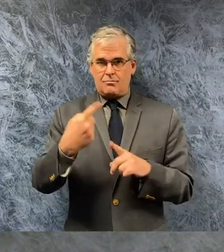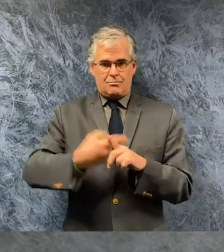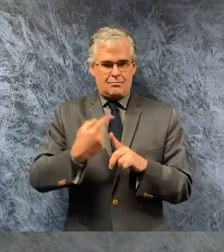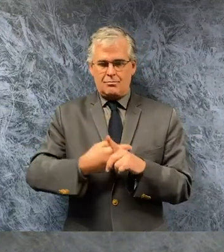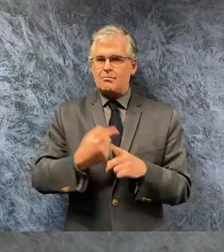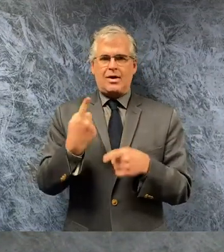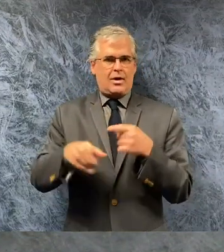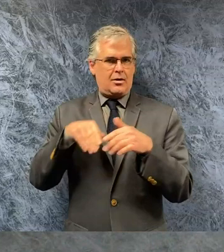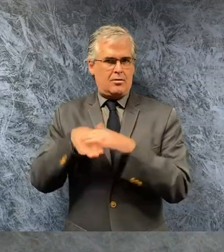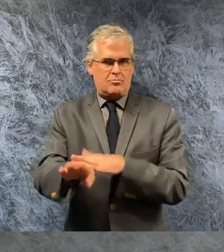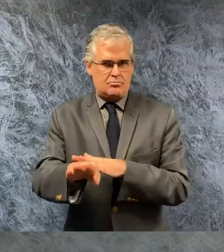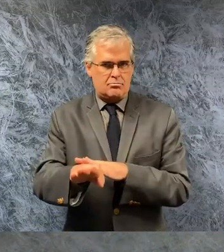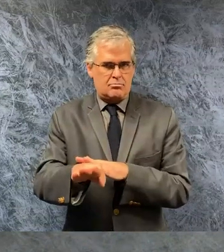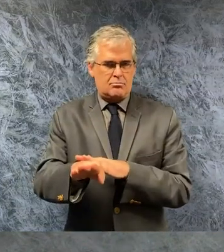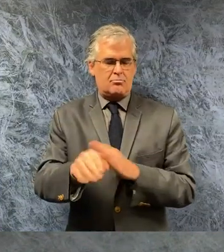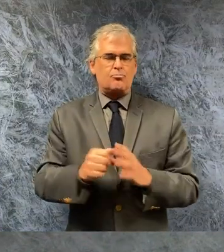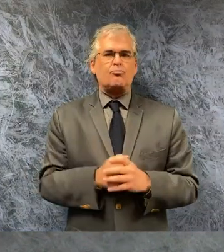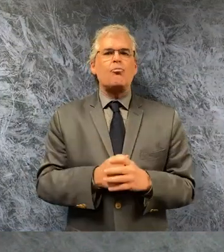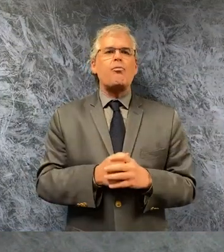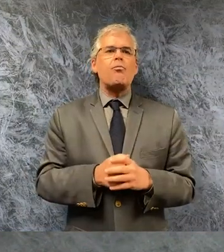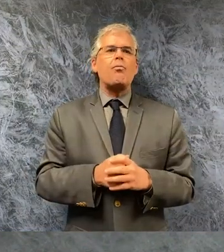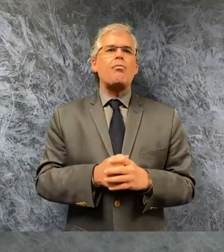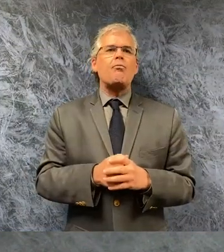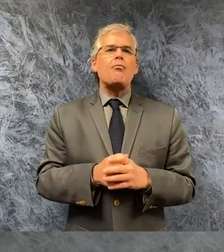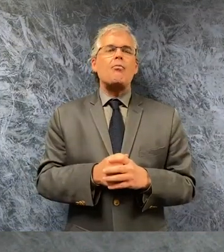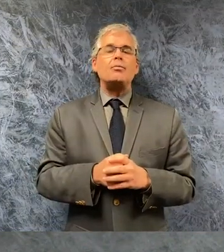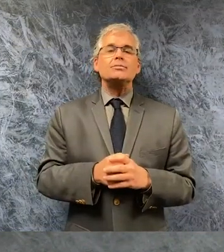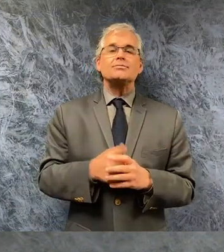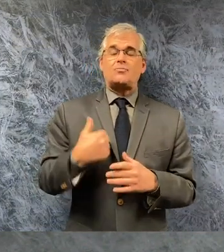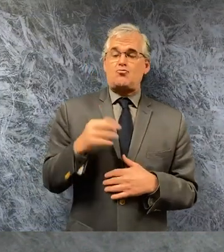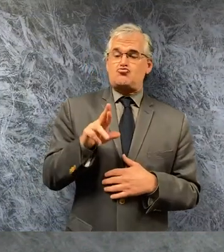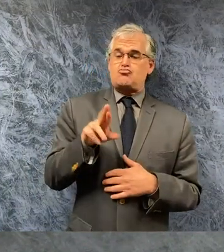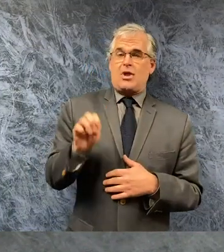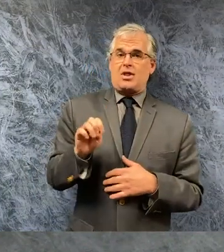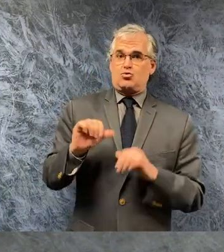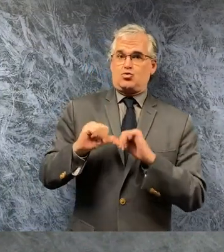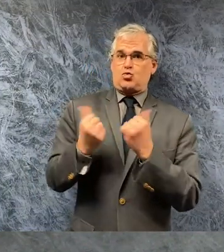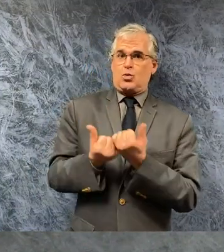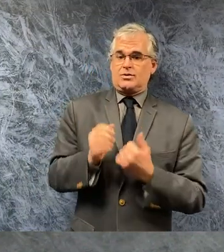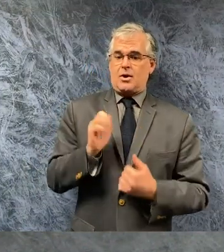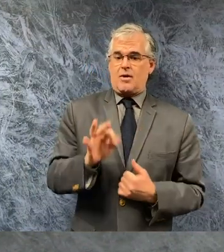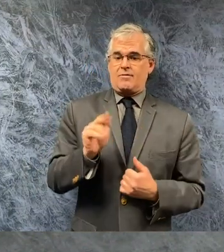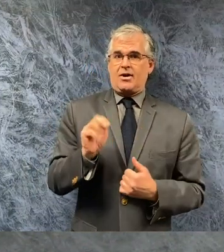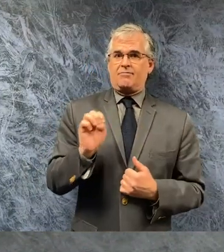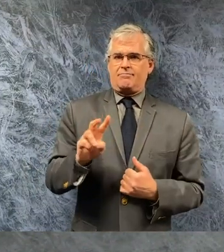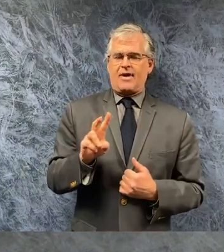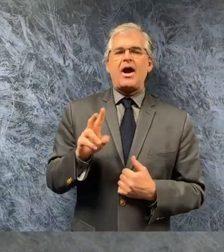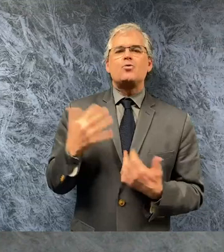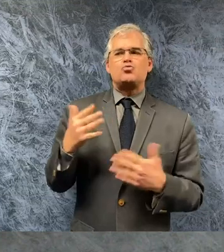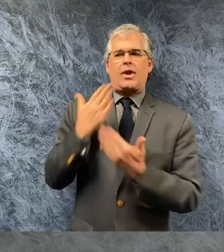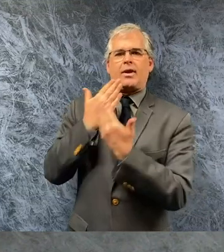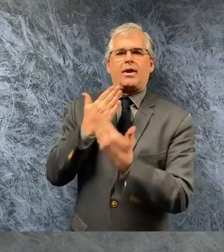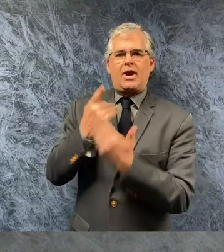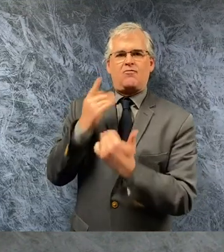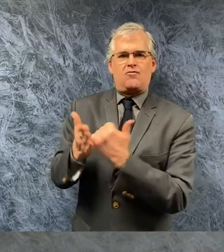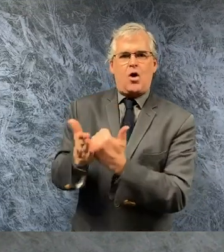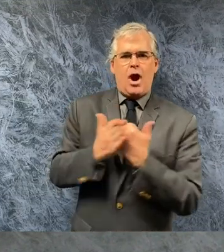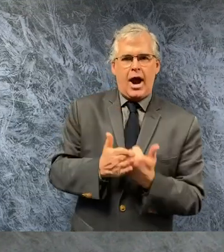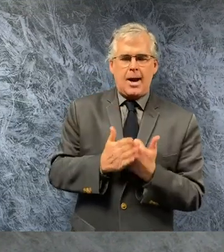i appreciate the assistance of the realtors association nevada in helping to craft this solution